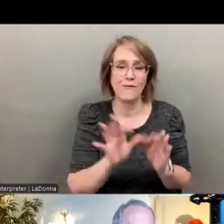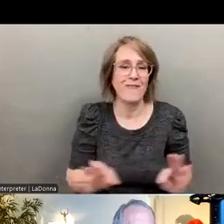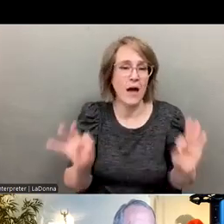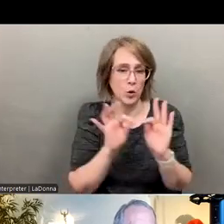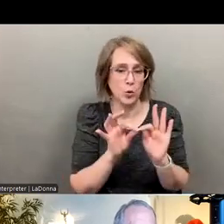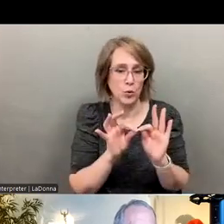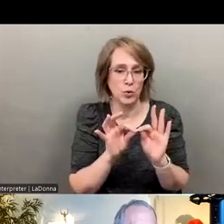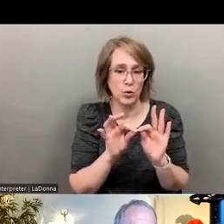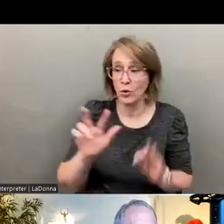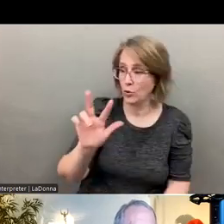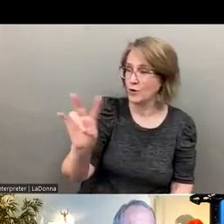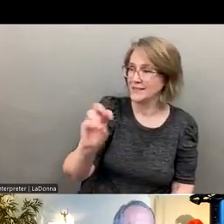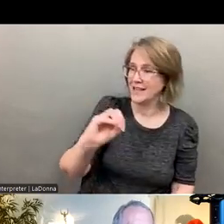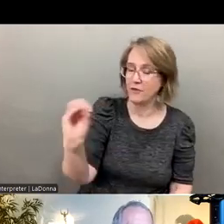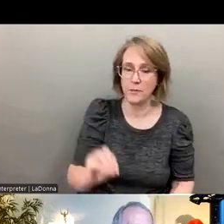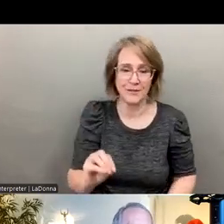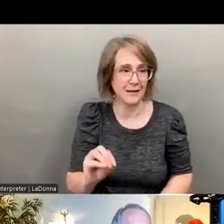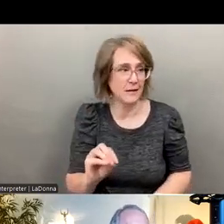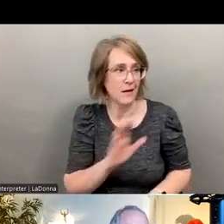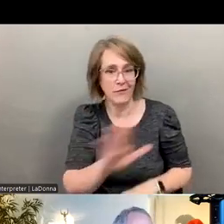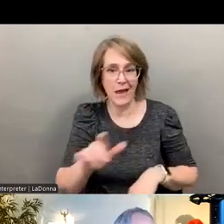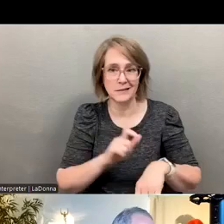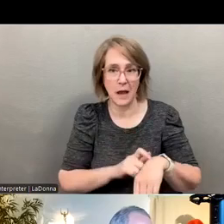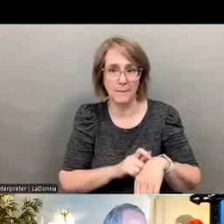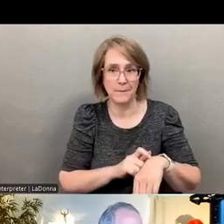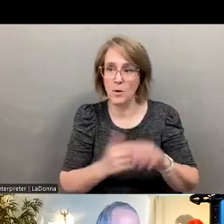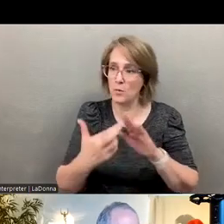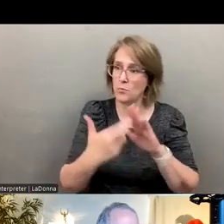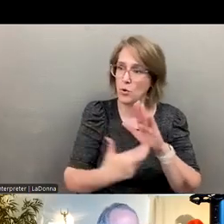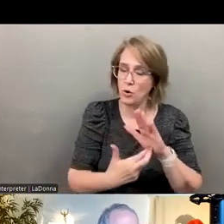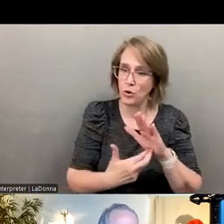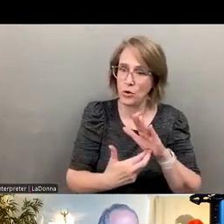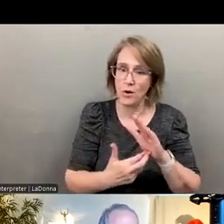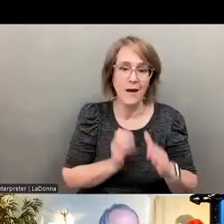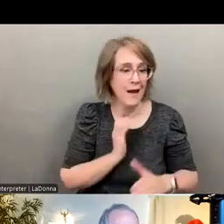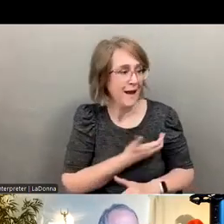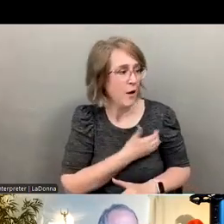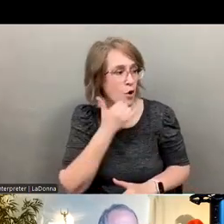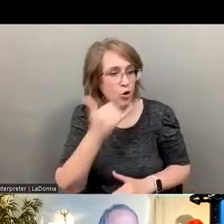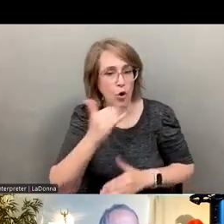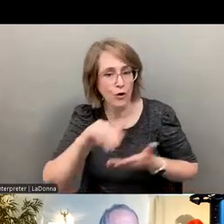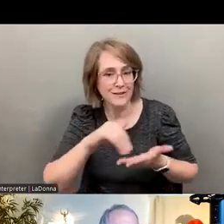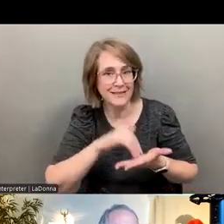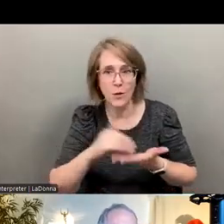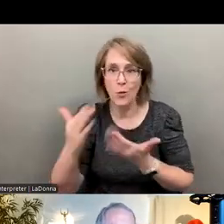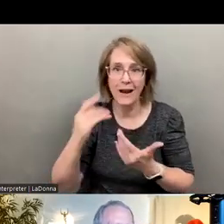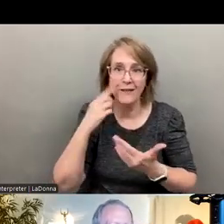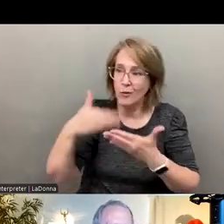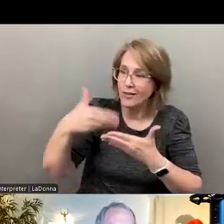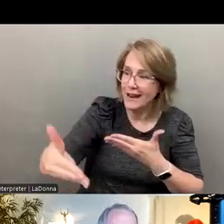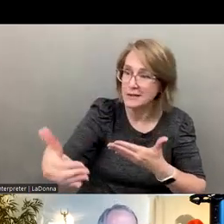that 37% of the time at protocol that our call center agents are waiting for that next call,